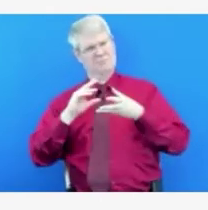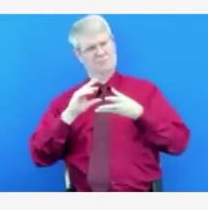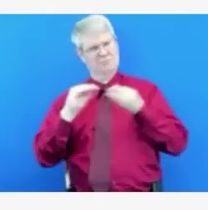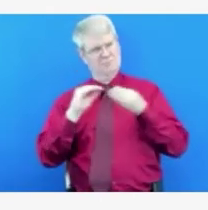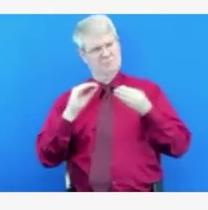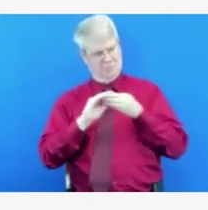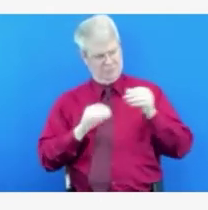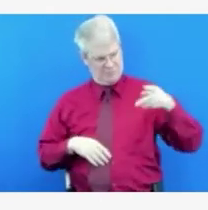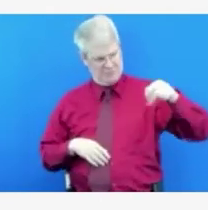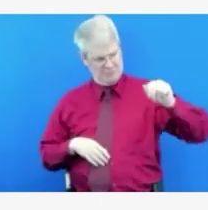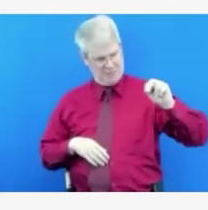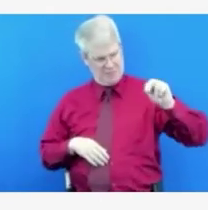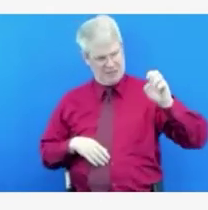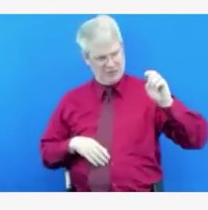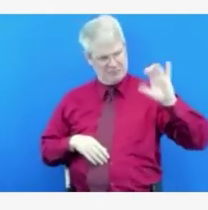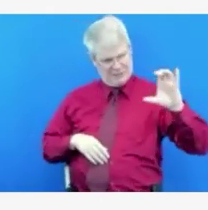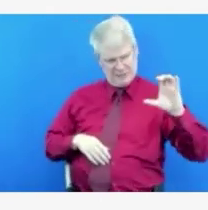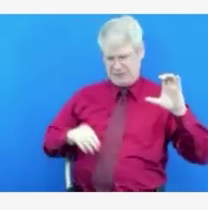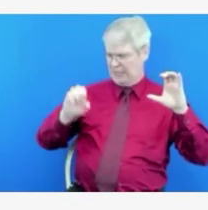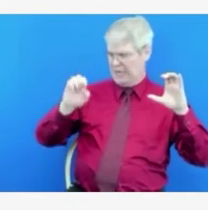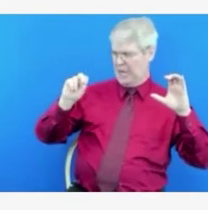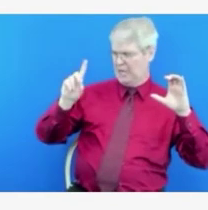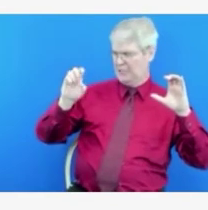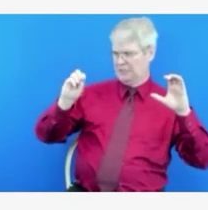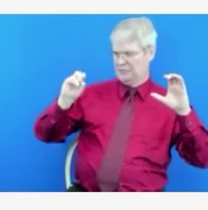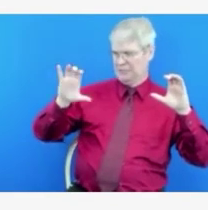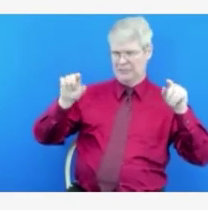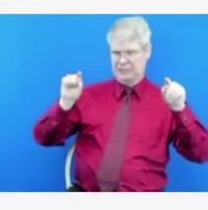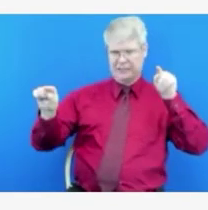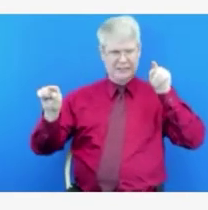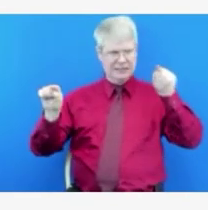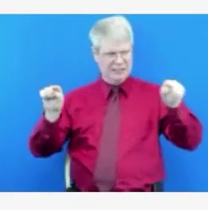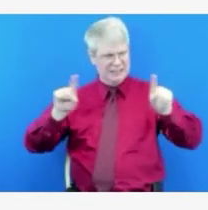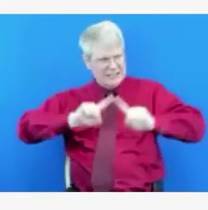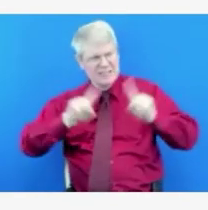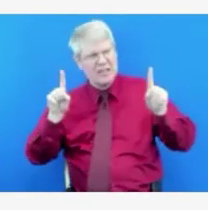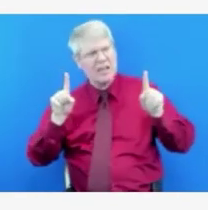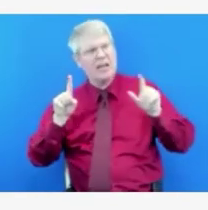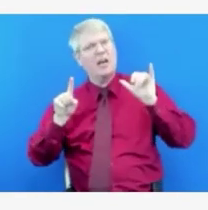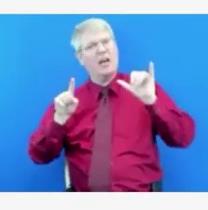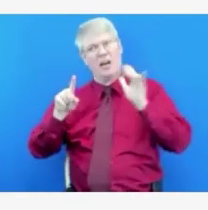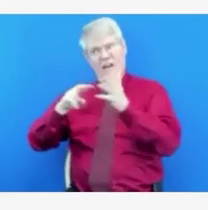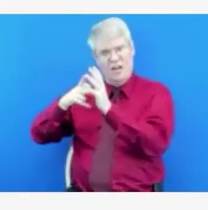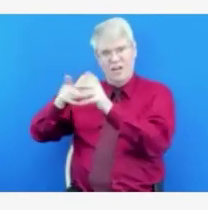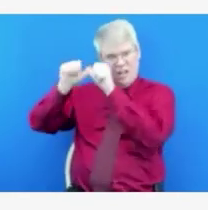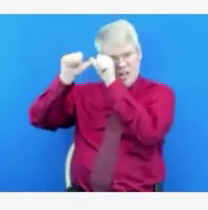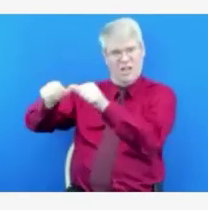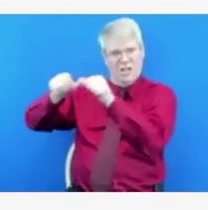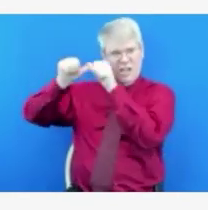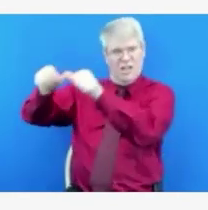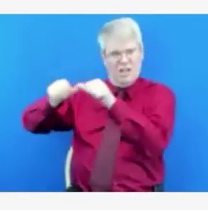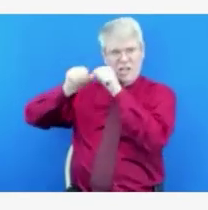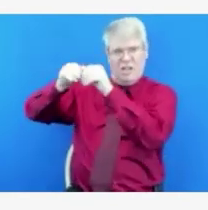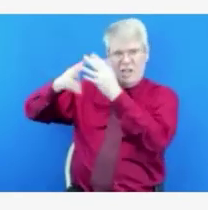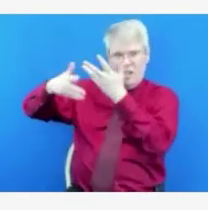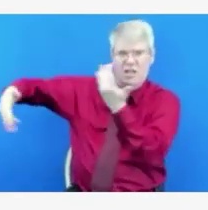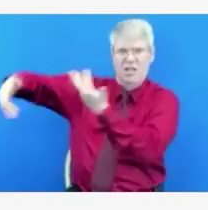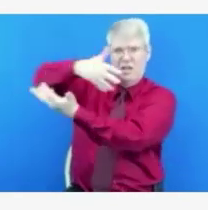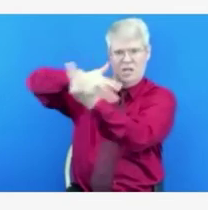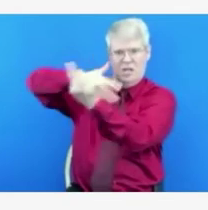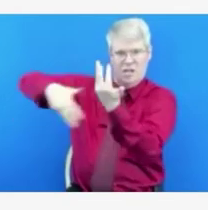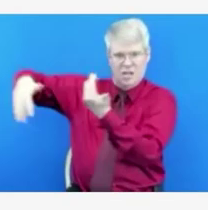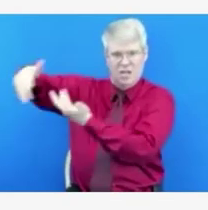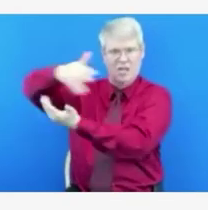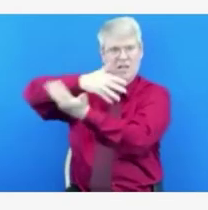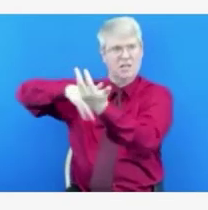you don't know what that might look like with different strains, but how is St. Alphonsus and the Idaho